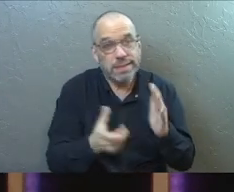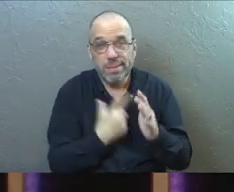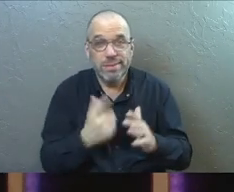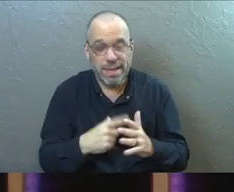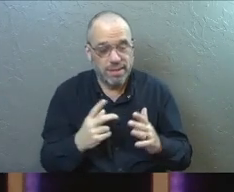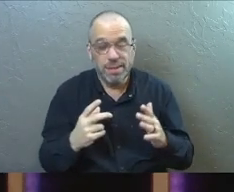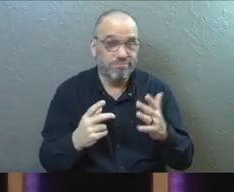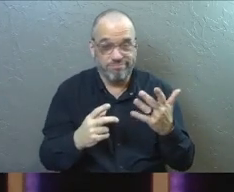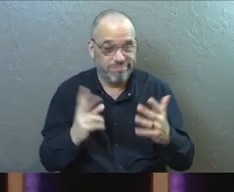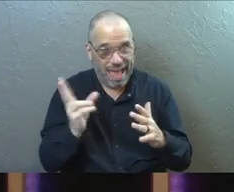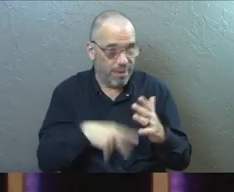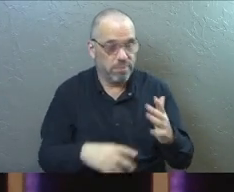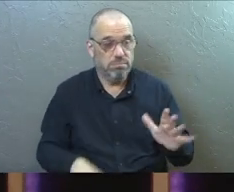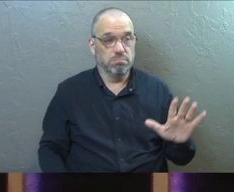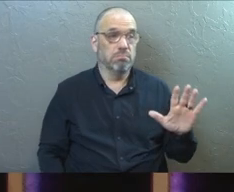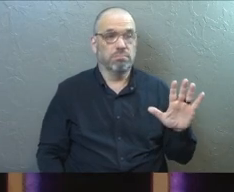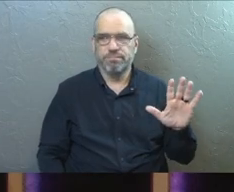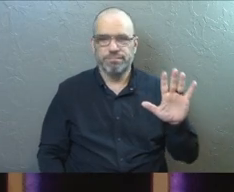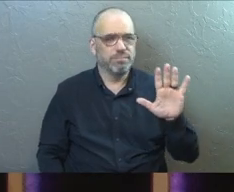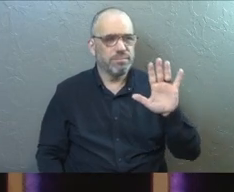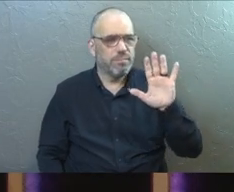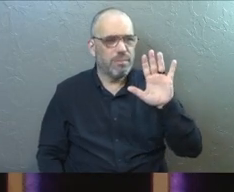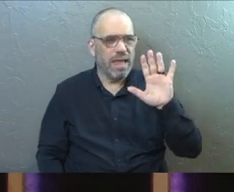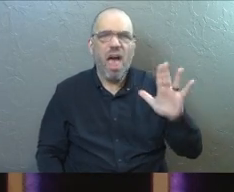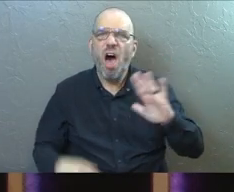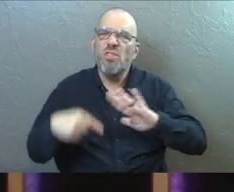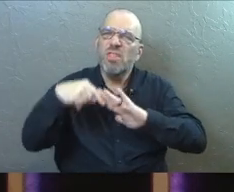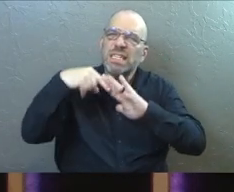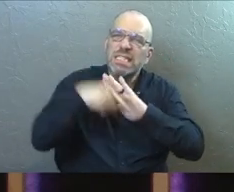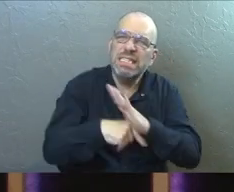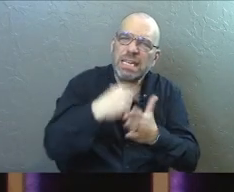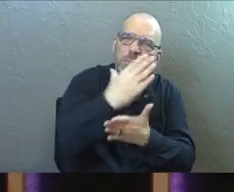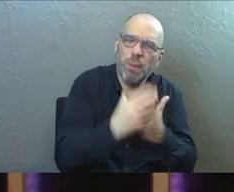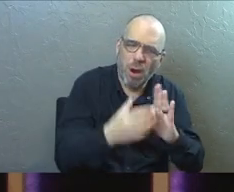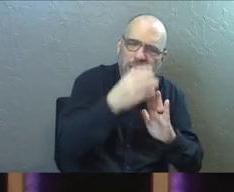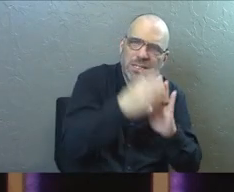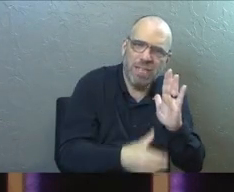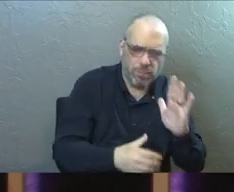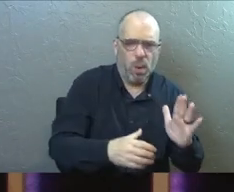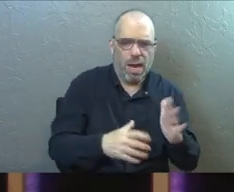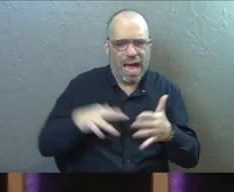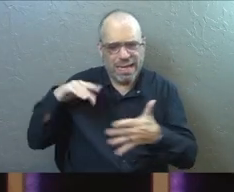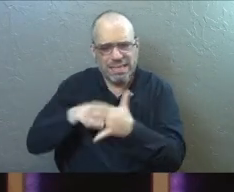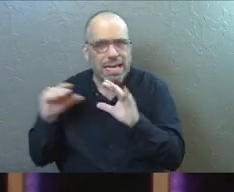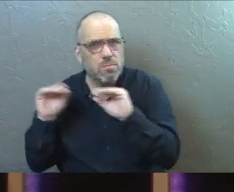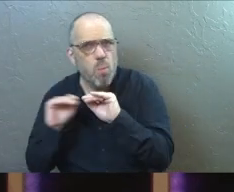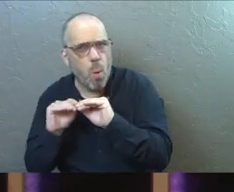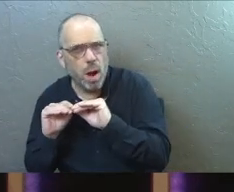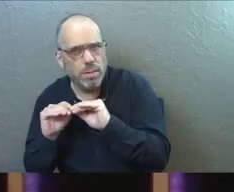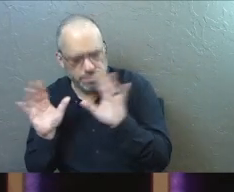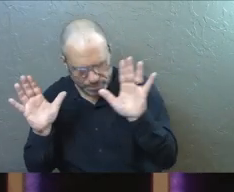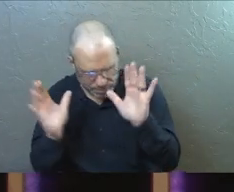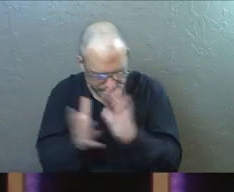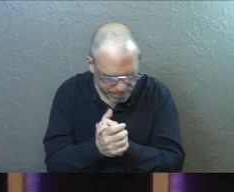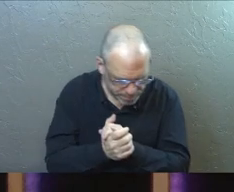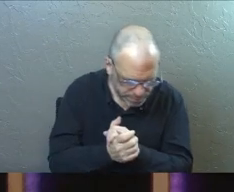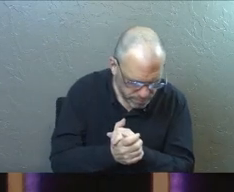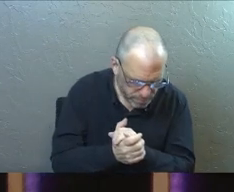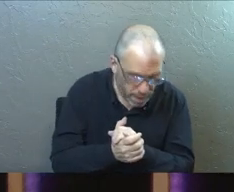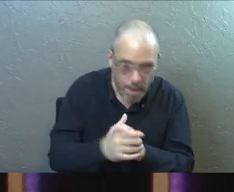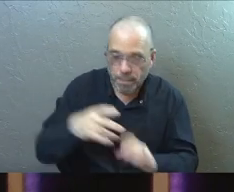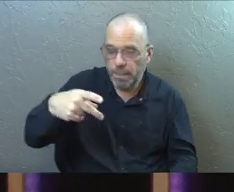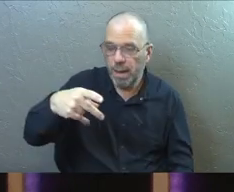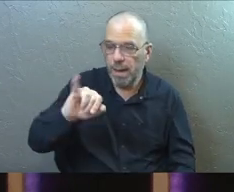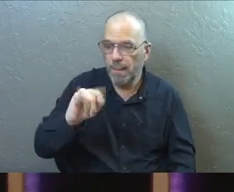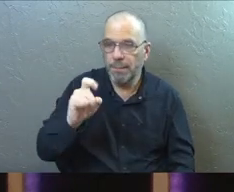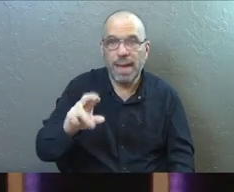Sometimes I just learn where the really deep parts are in a passage where I need to study more deeply. But